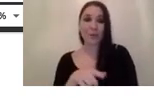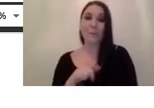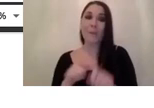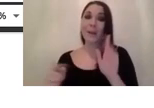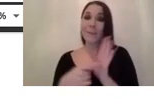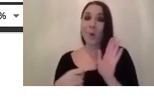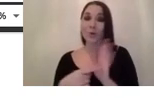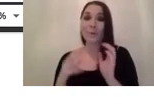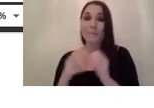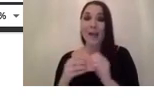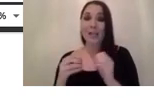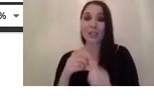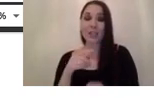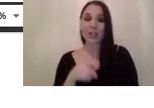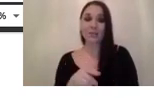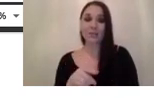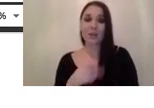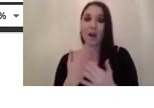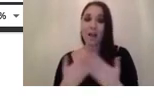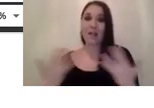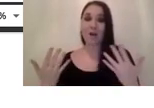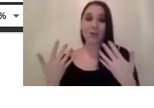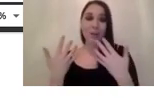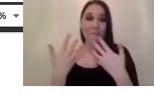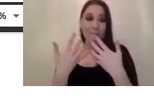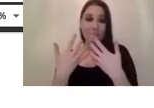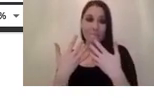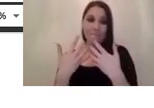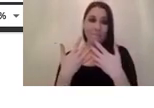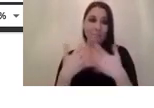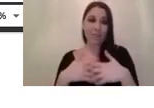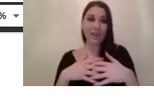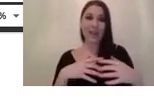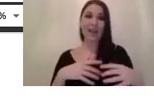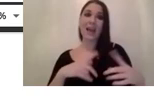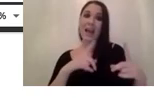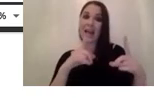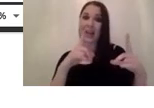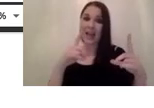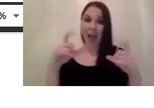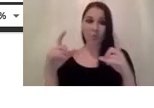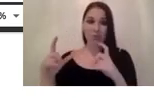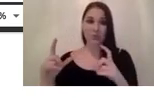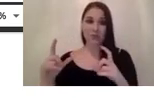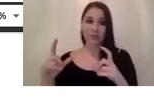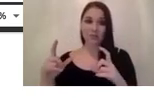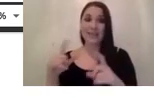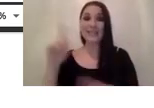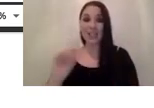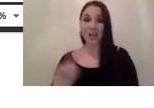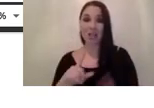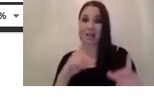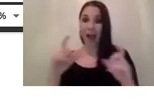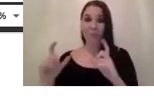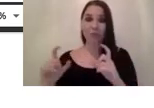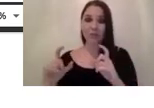is that a lot of machine vision cameras are also um able to to modify you